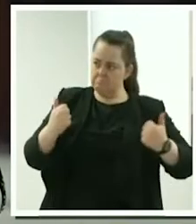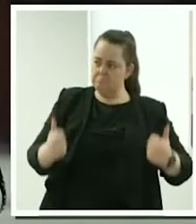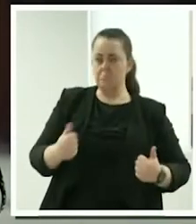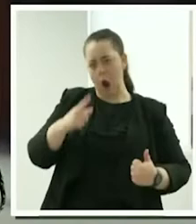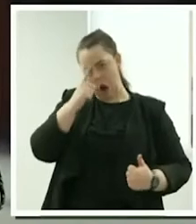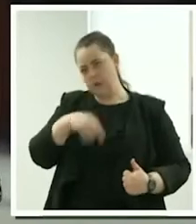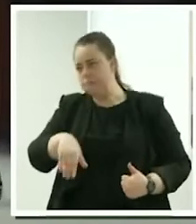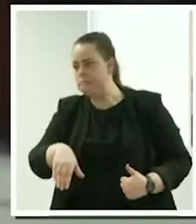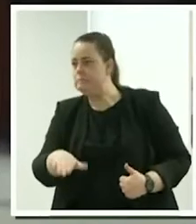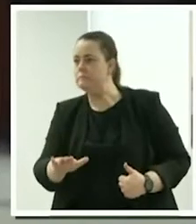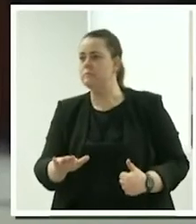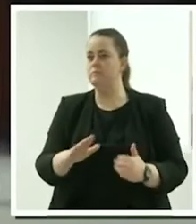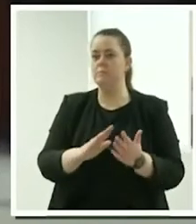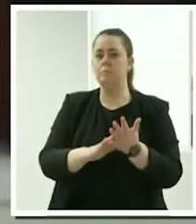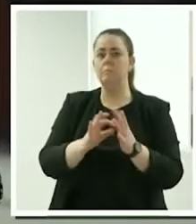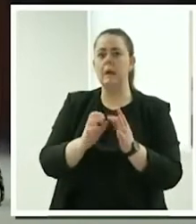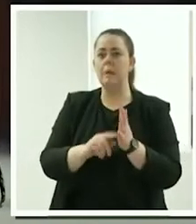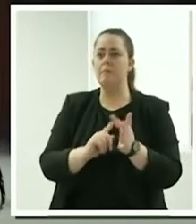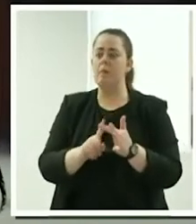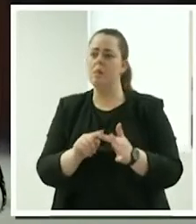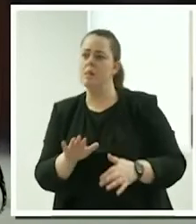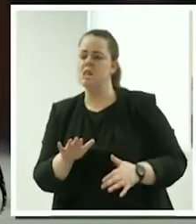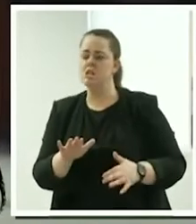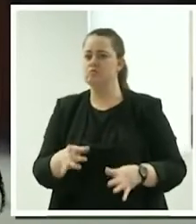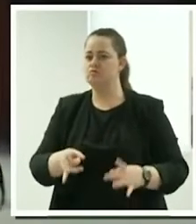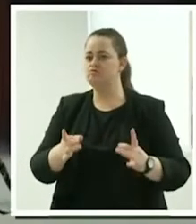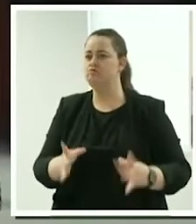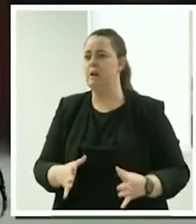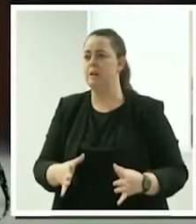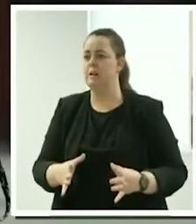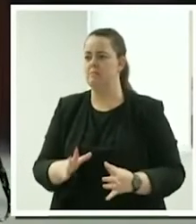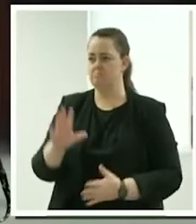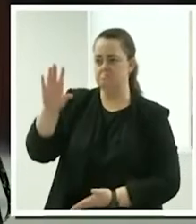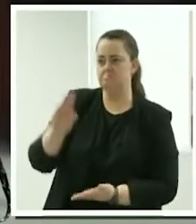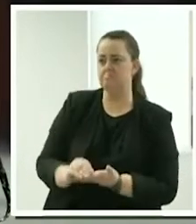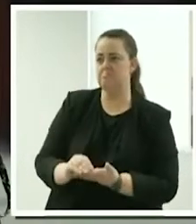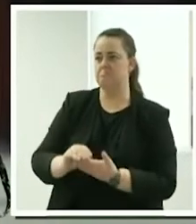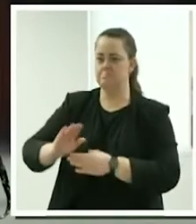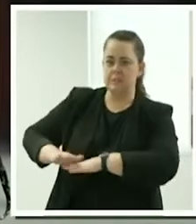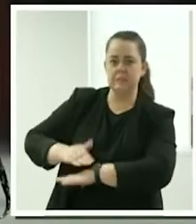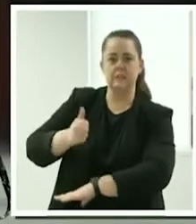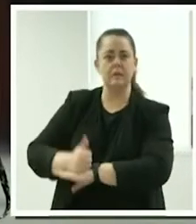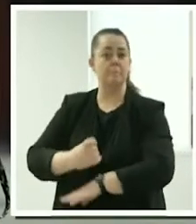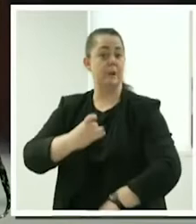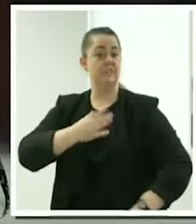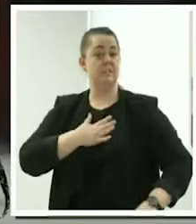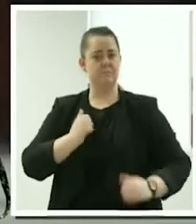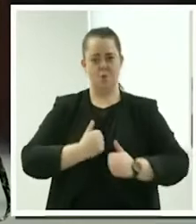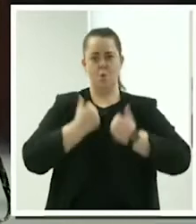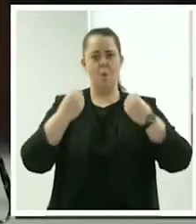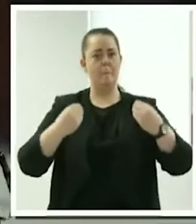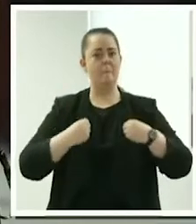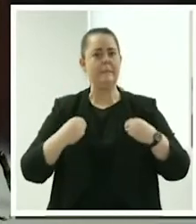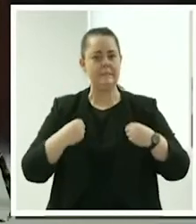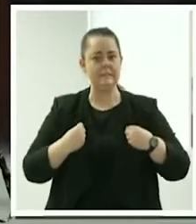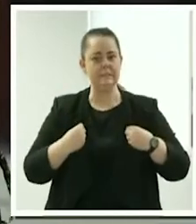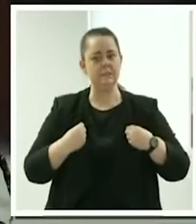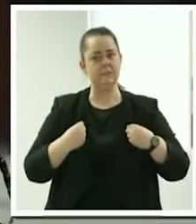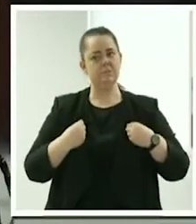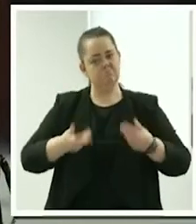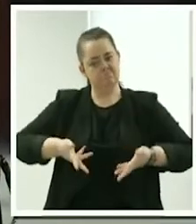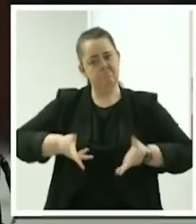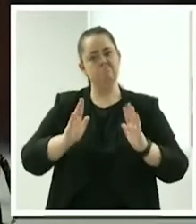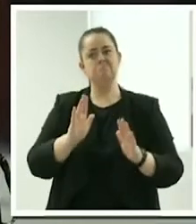set myself up to become a sole trader and put myself in the community.